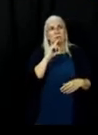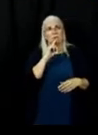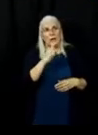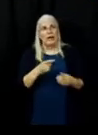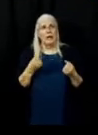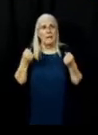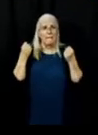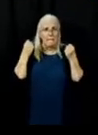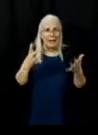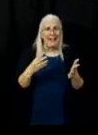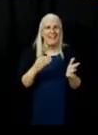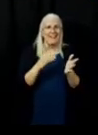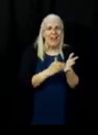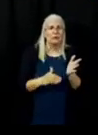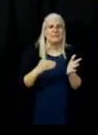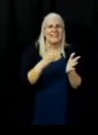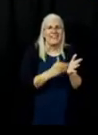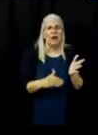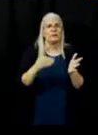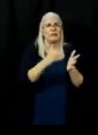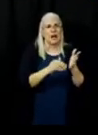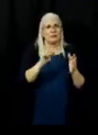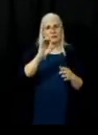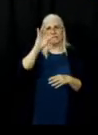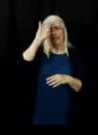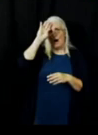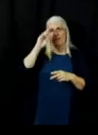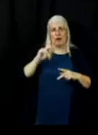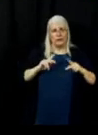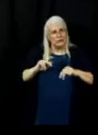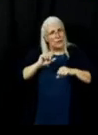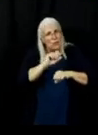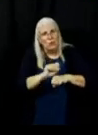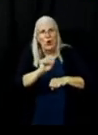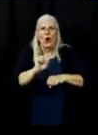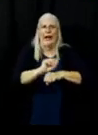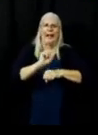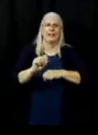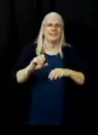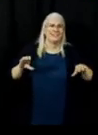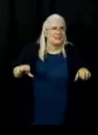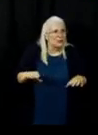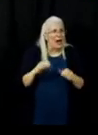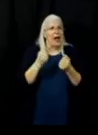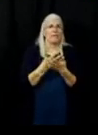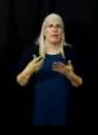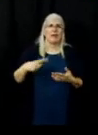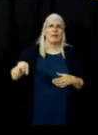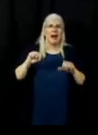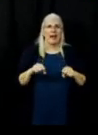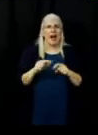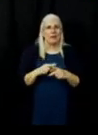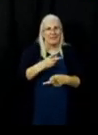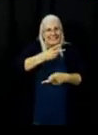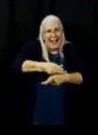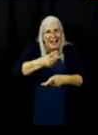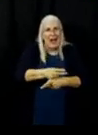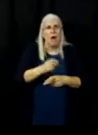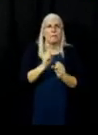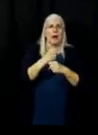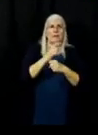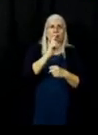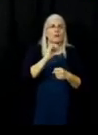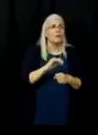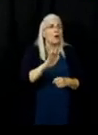firefighters out there doing everything they can to take care of not only those residences and the important things associated with those